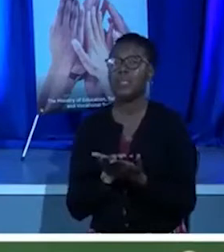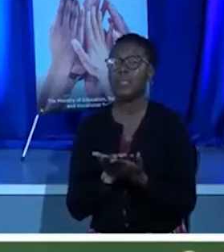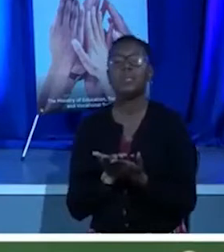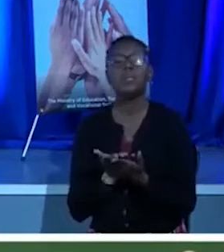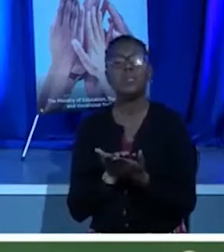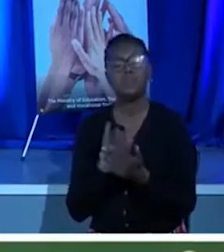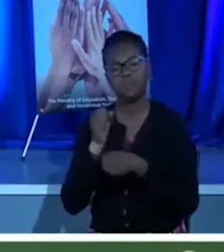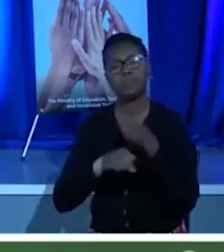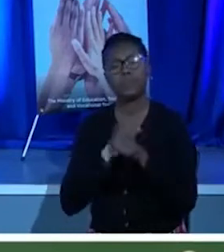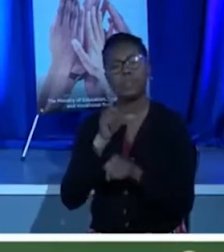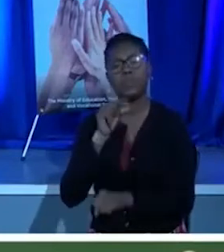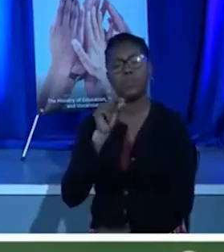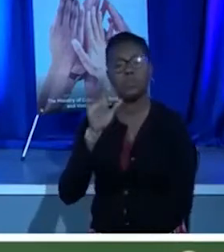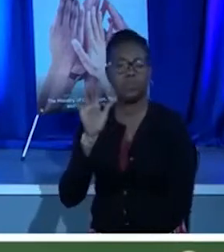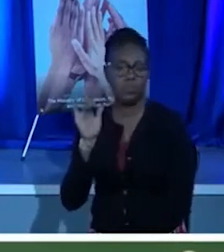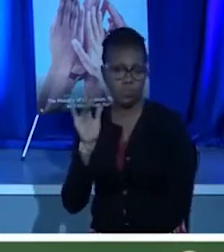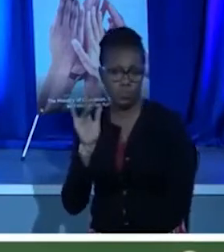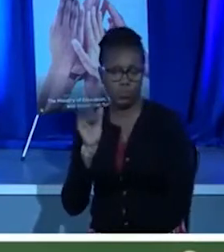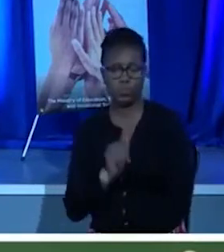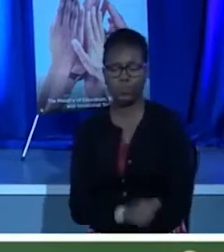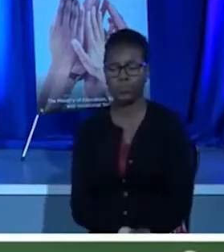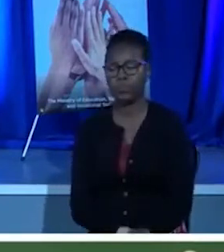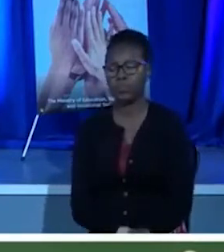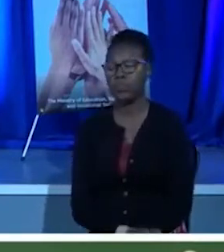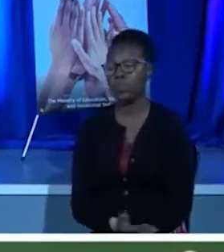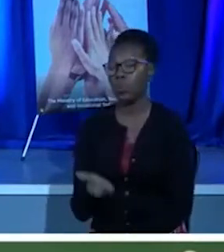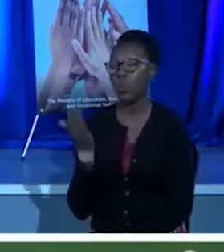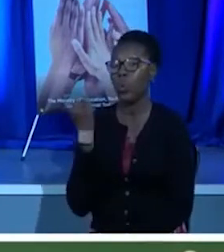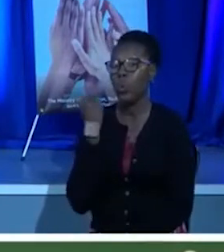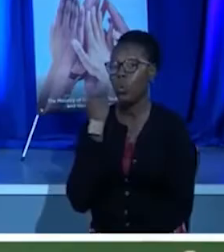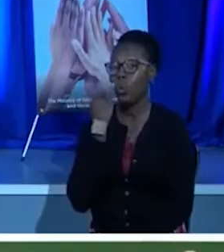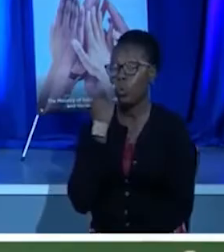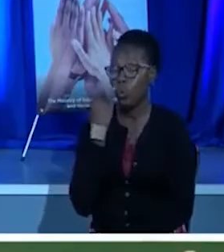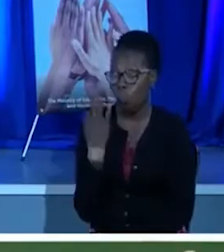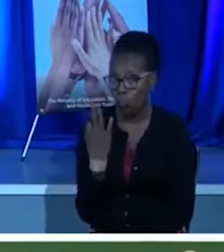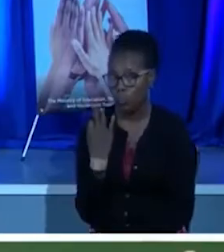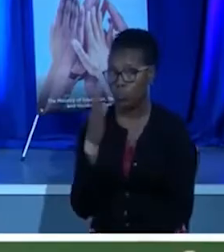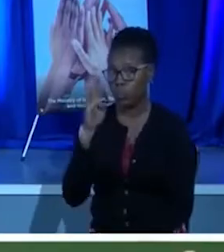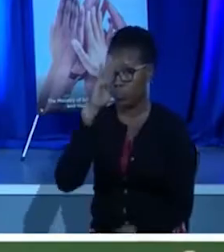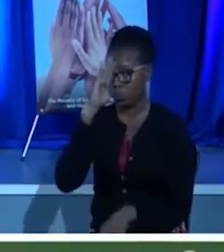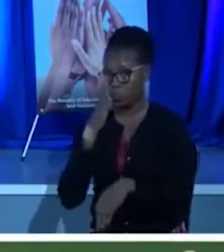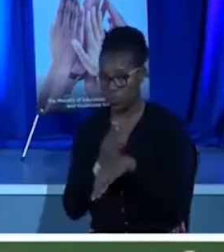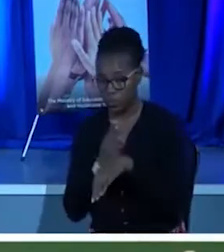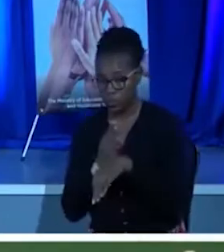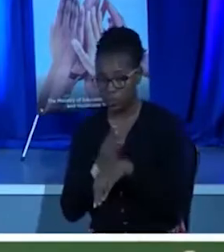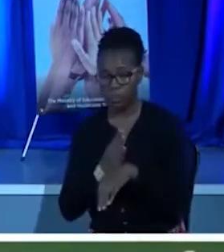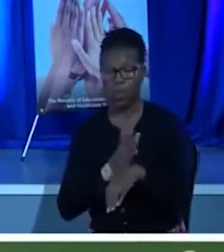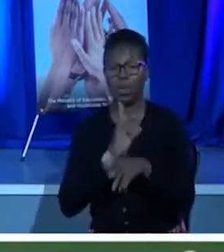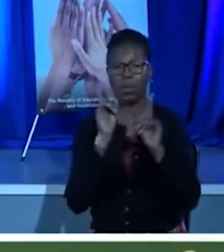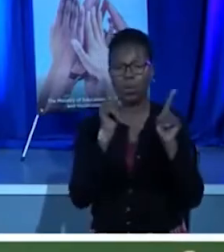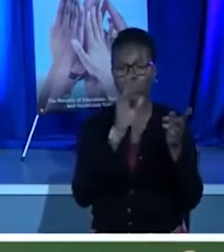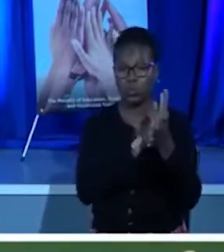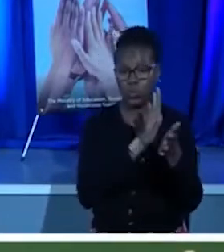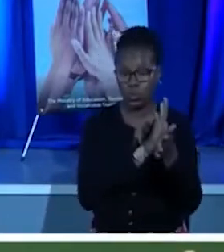In 2025, if the child is at a school that is to become a Senior College of Excellence,